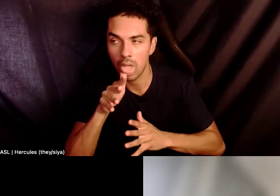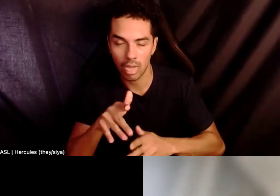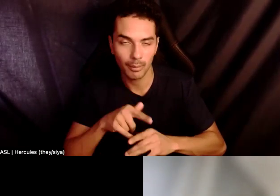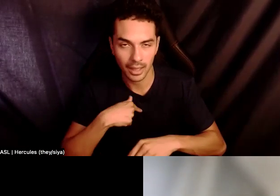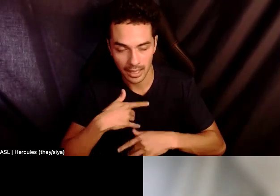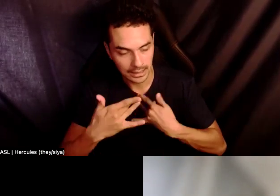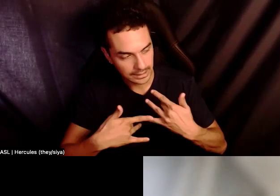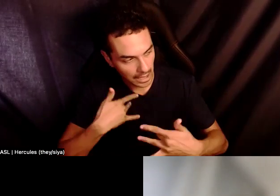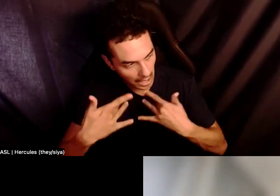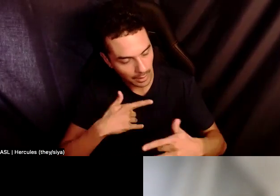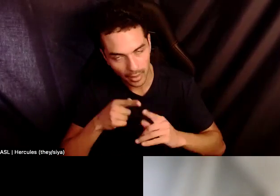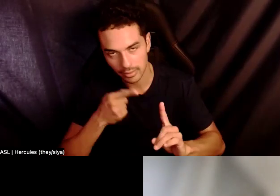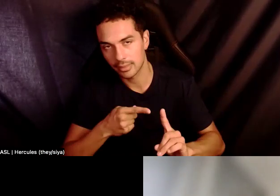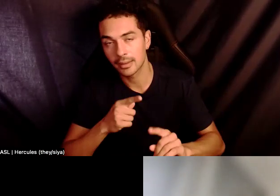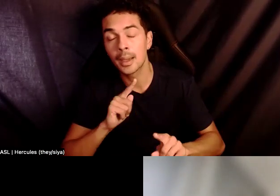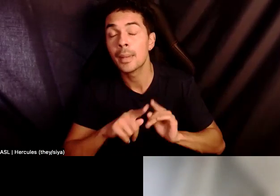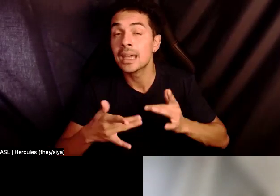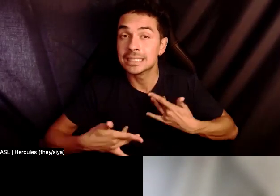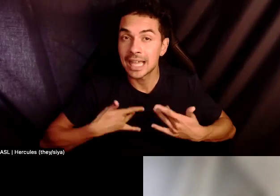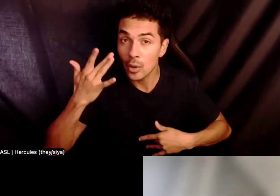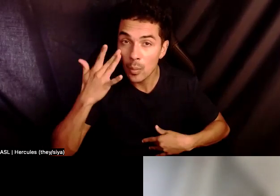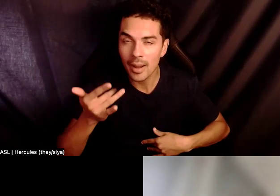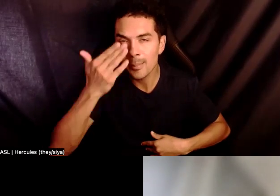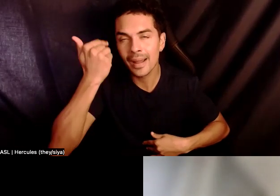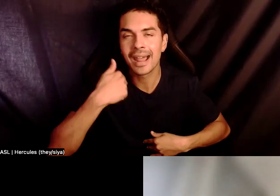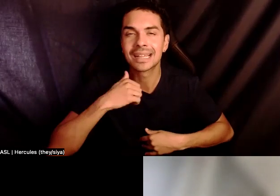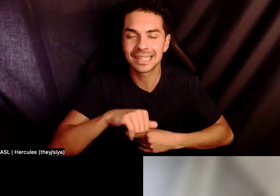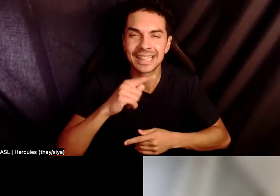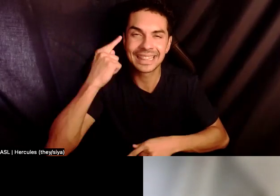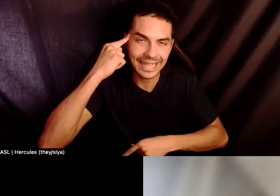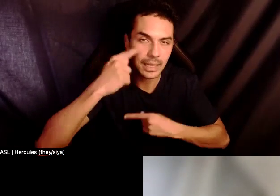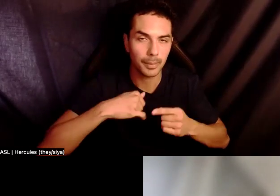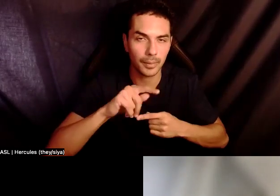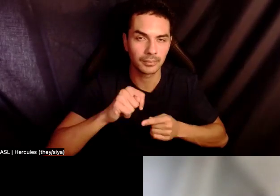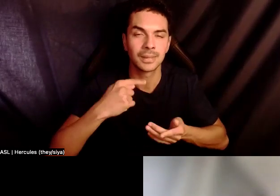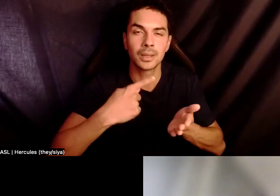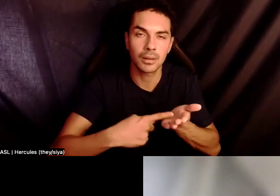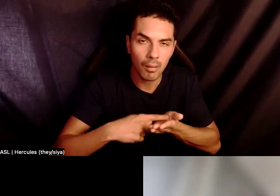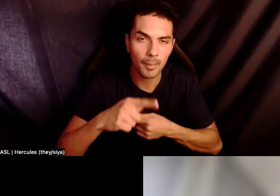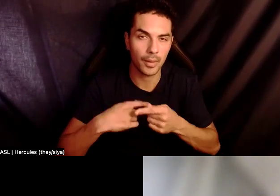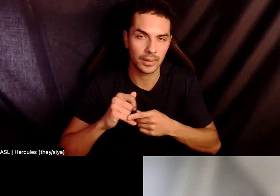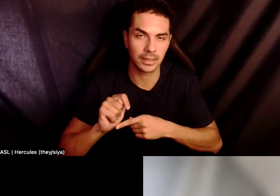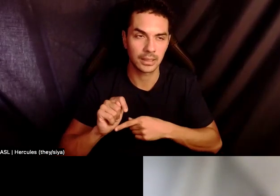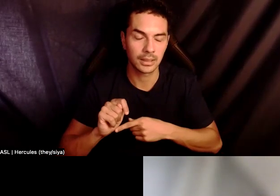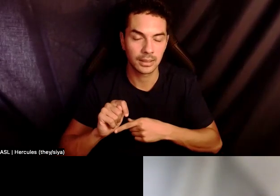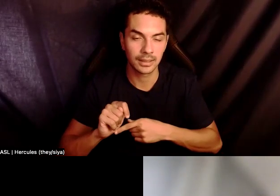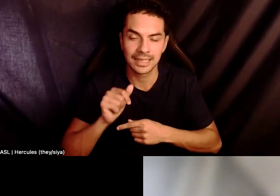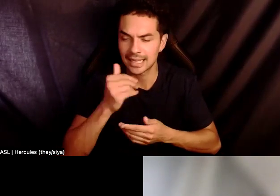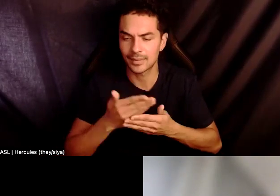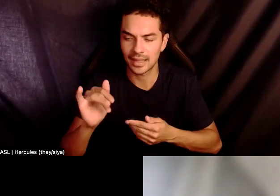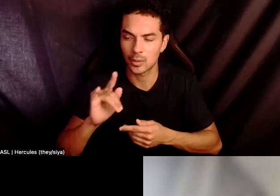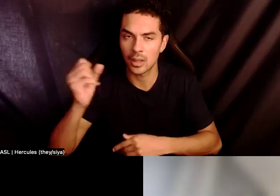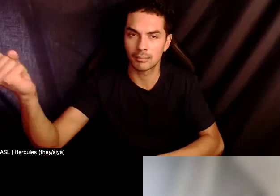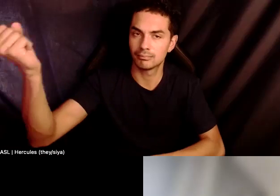that it's still exciting because we get to think about it. We get to talk about it. It's not something that is imposed on us,